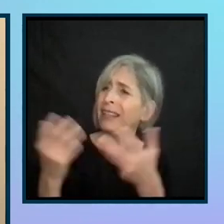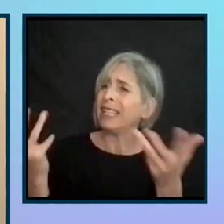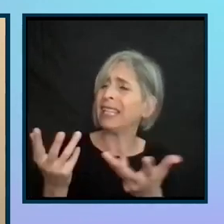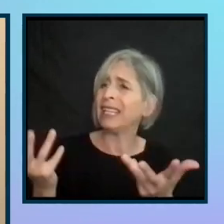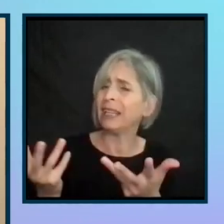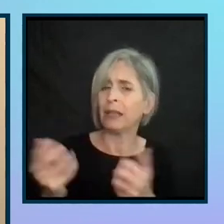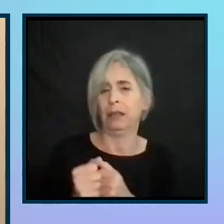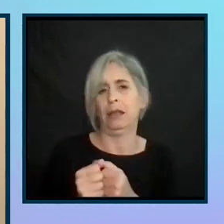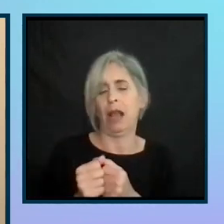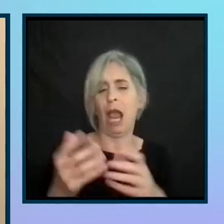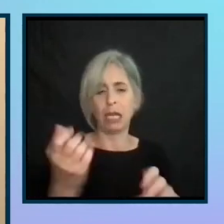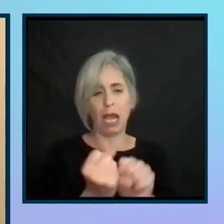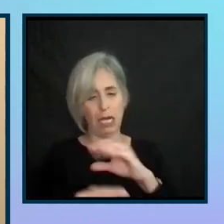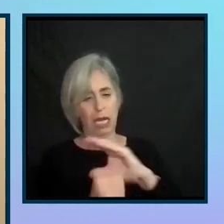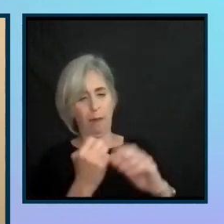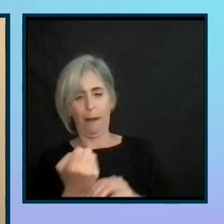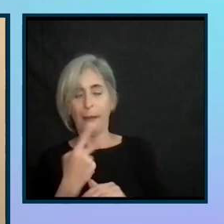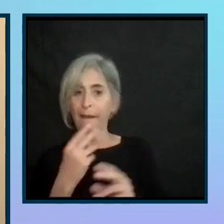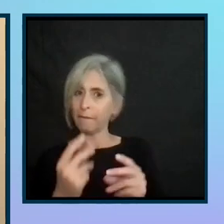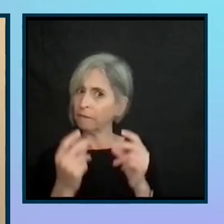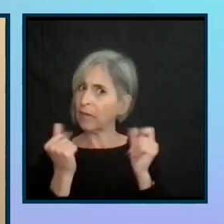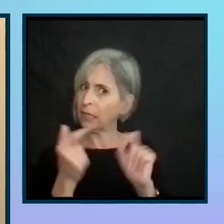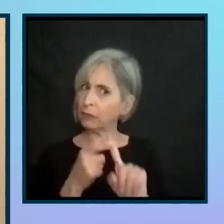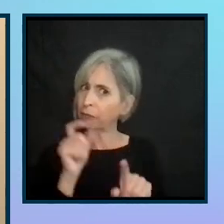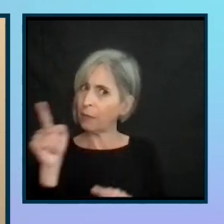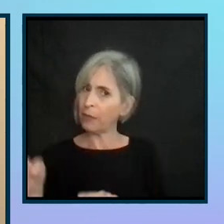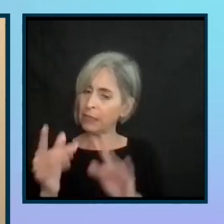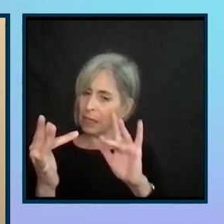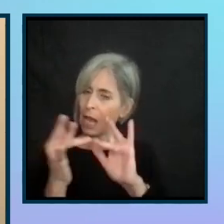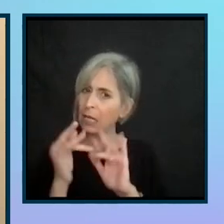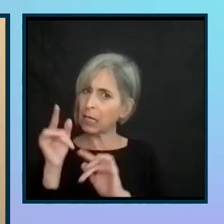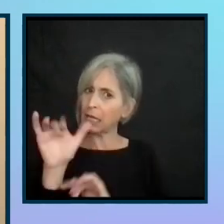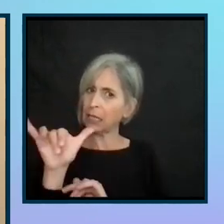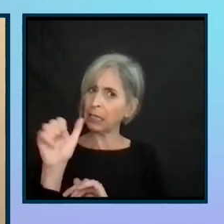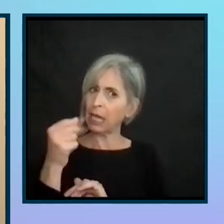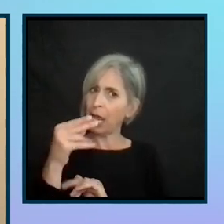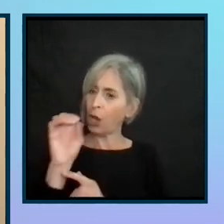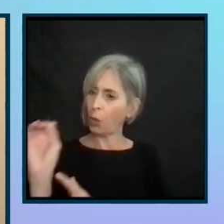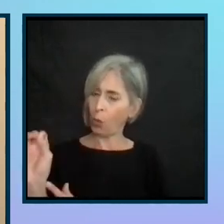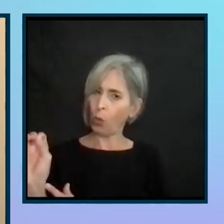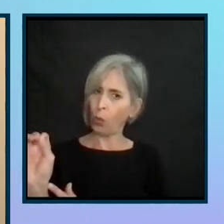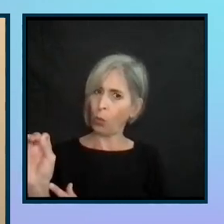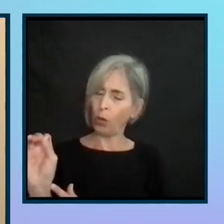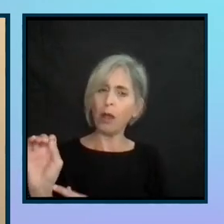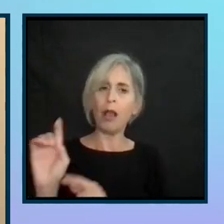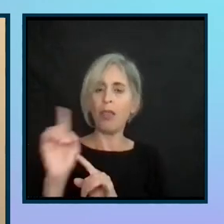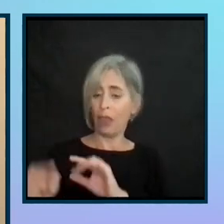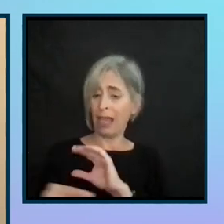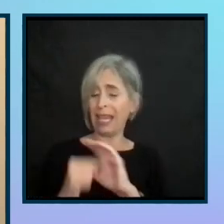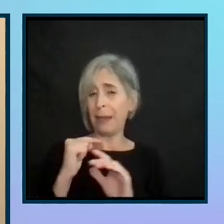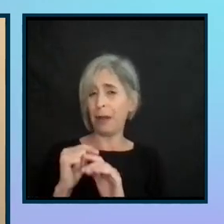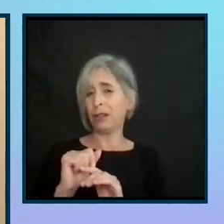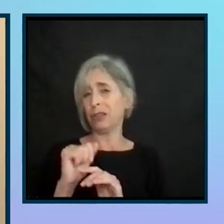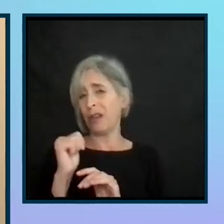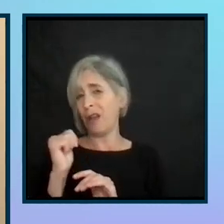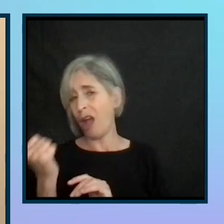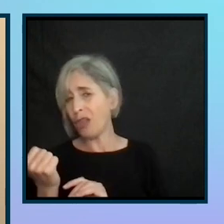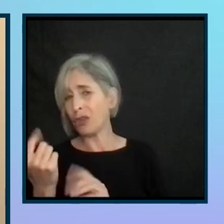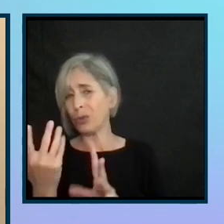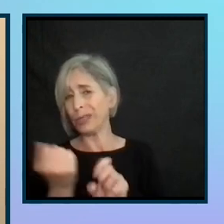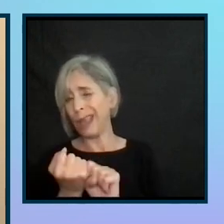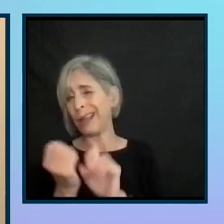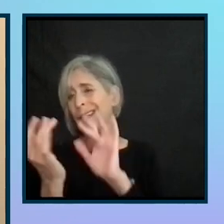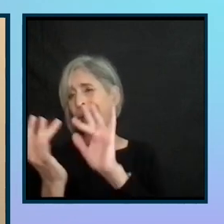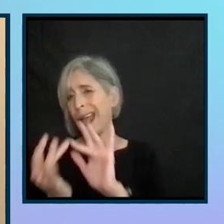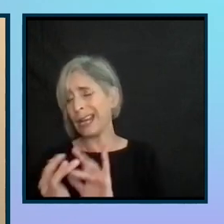And I got an email back pretty quickly from this contact at Yahoo. And unlike the emails that a lot of us get when we contact